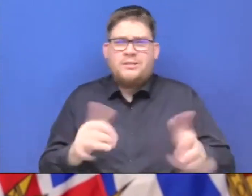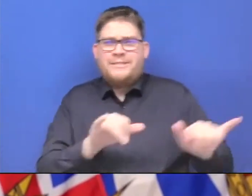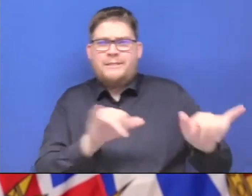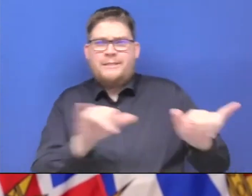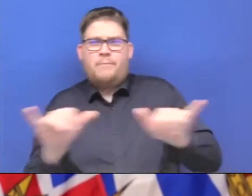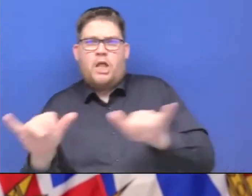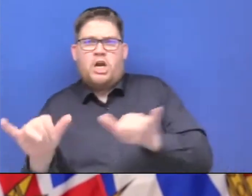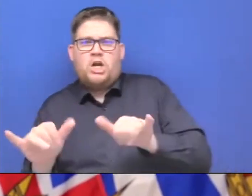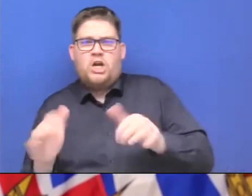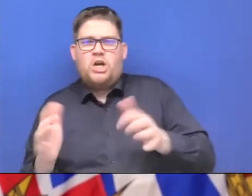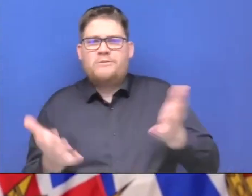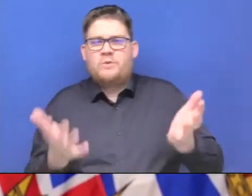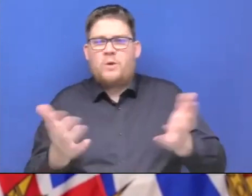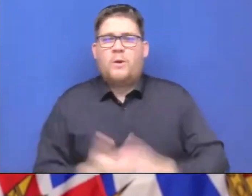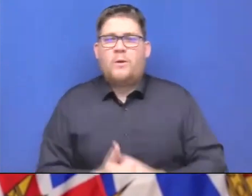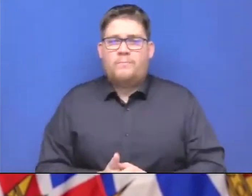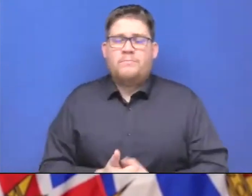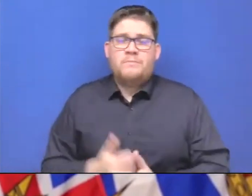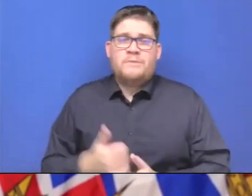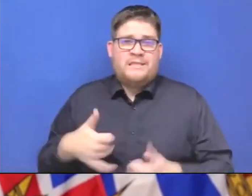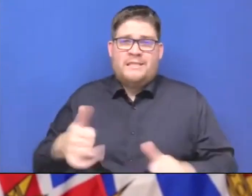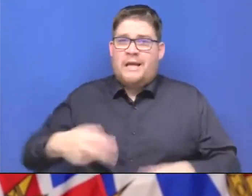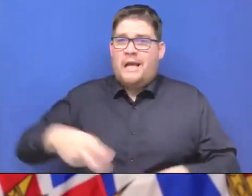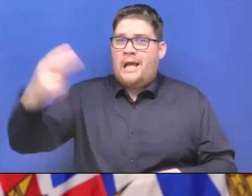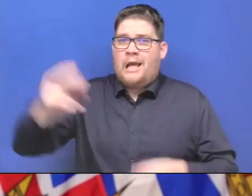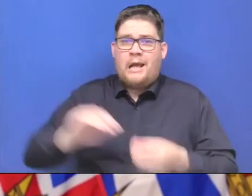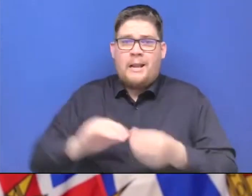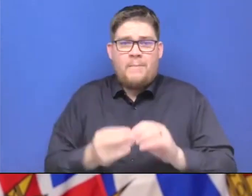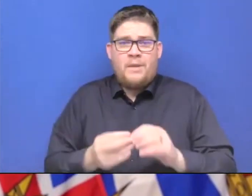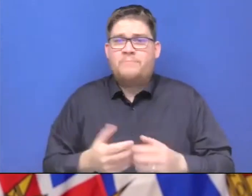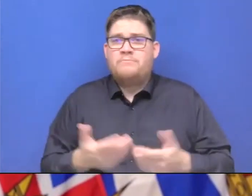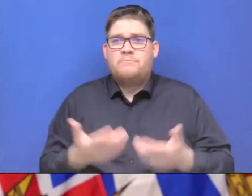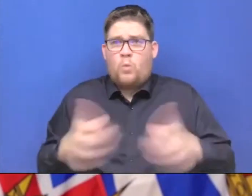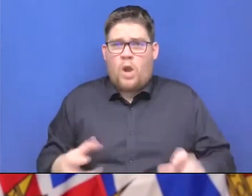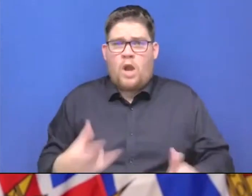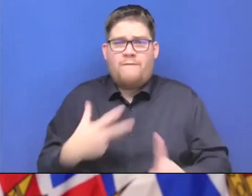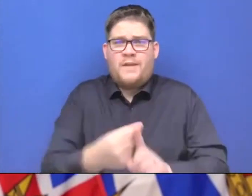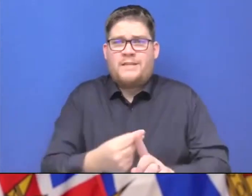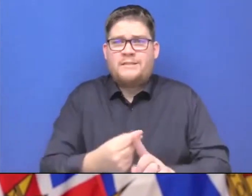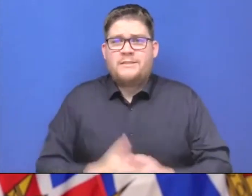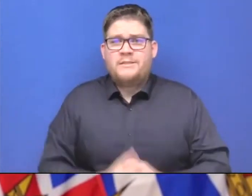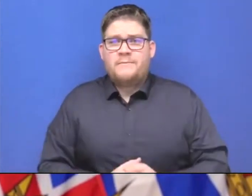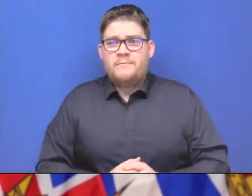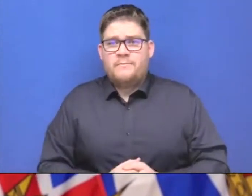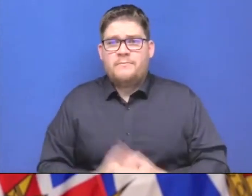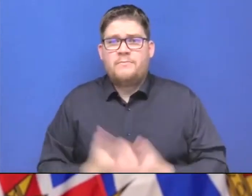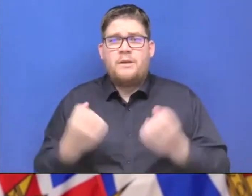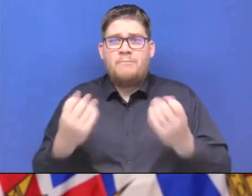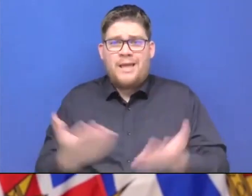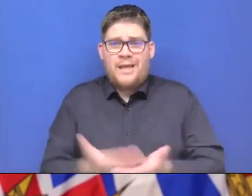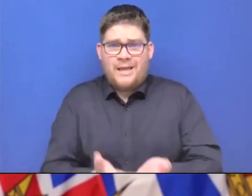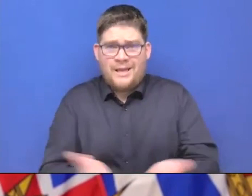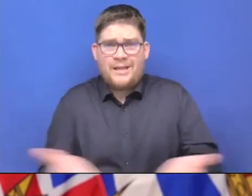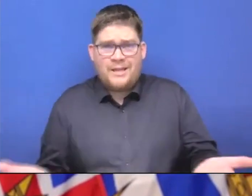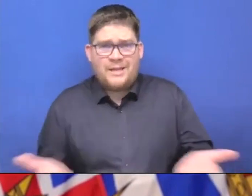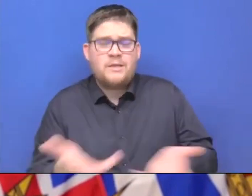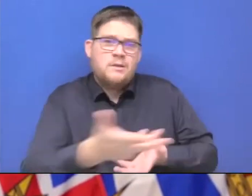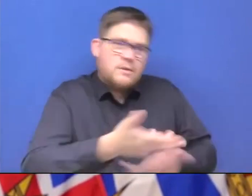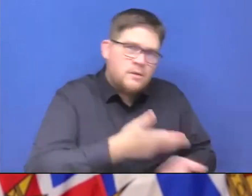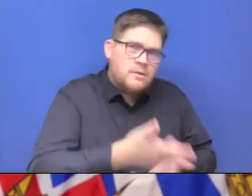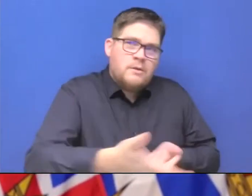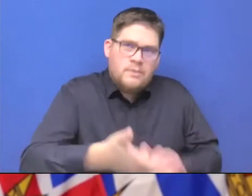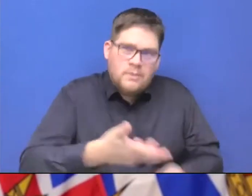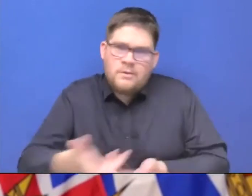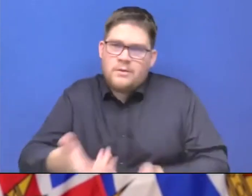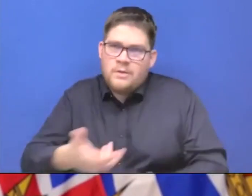extremely high, but a lot of the people affected our in-patient care. As we go through the numbers,